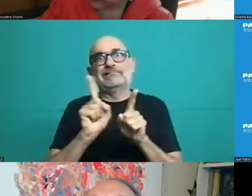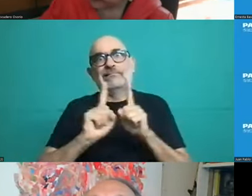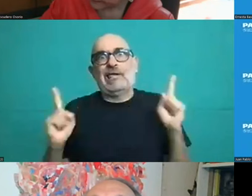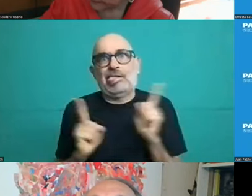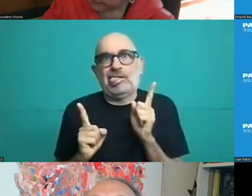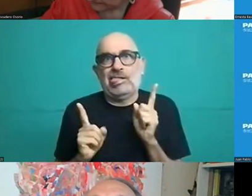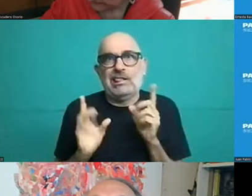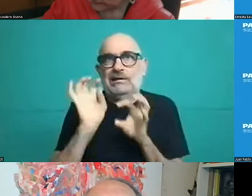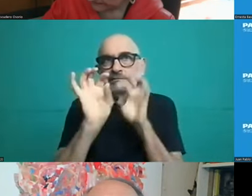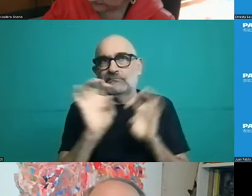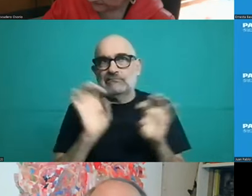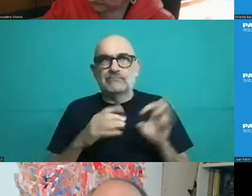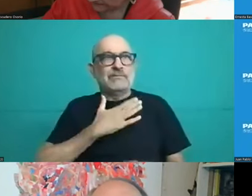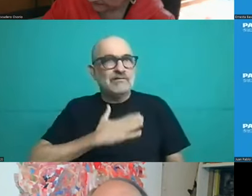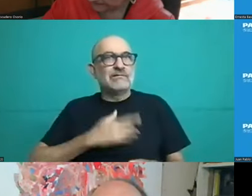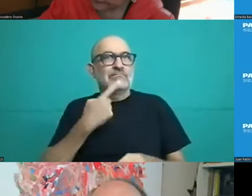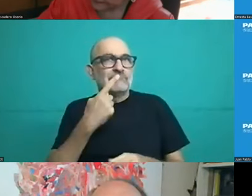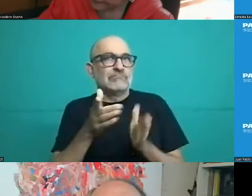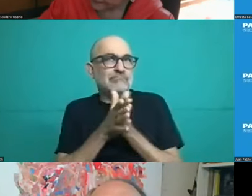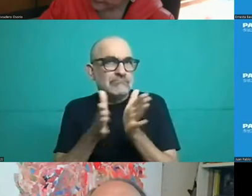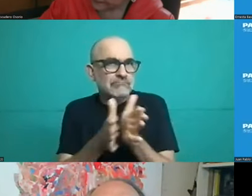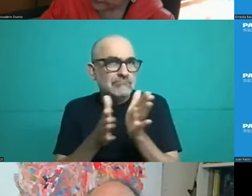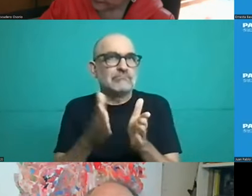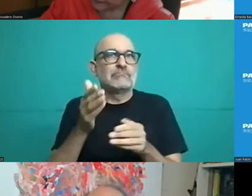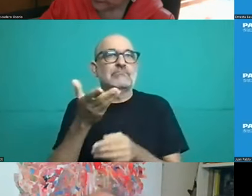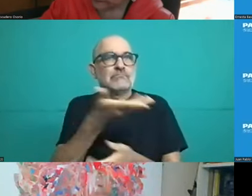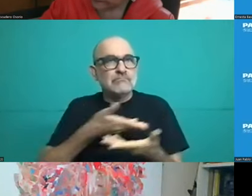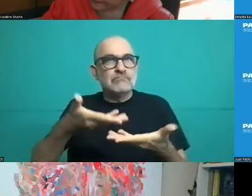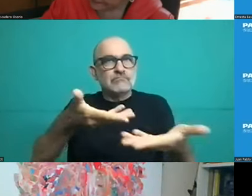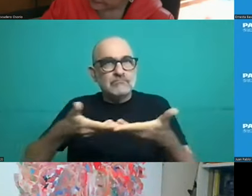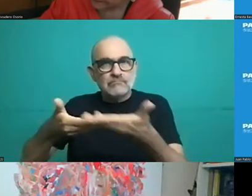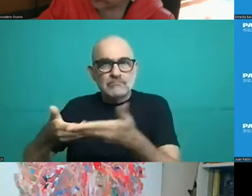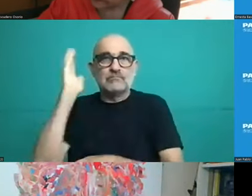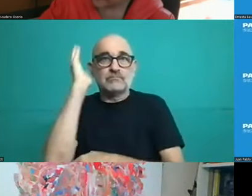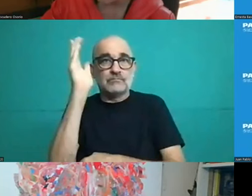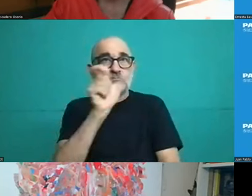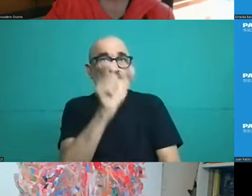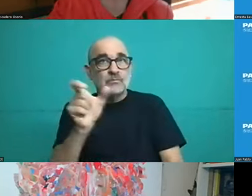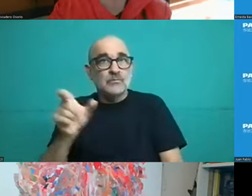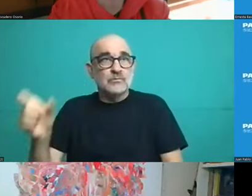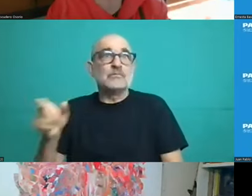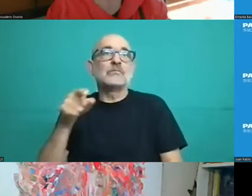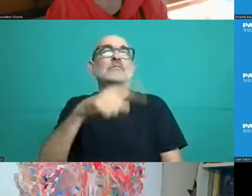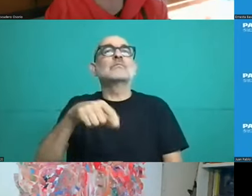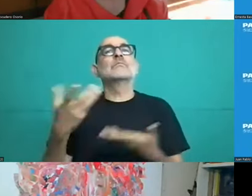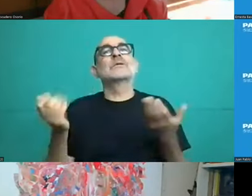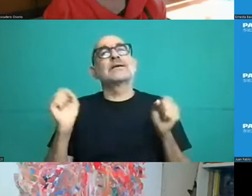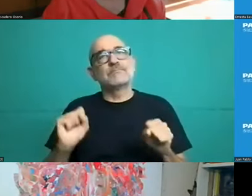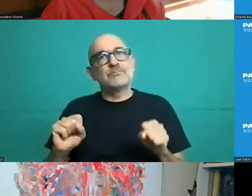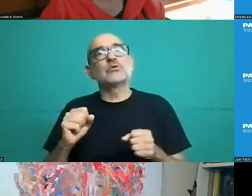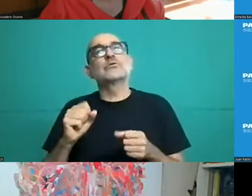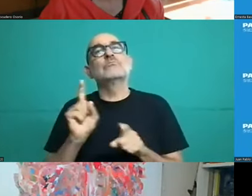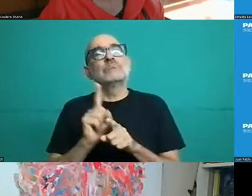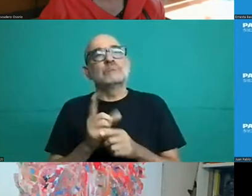short time that will be given to the various panelists.